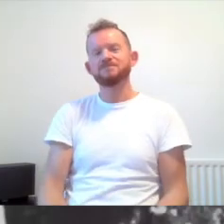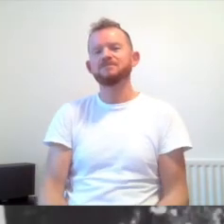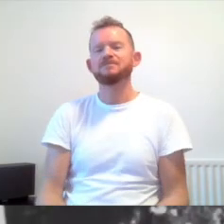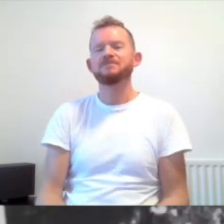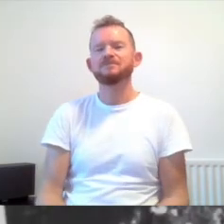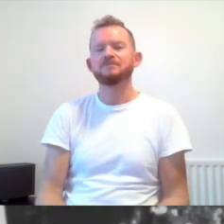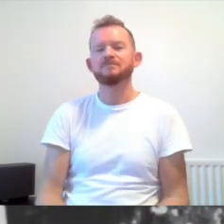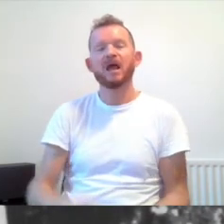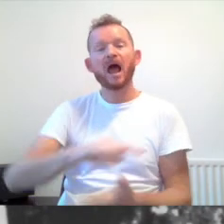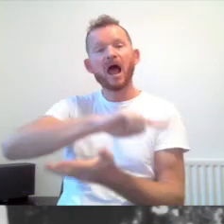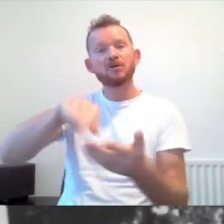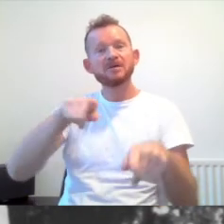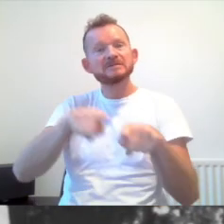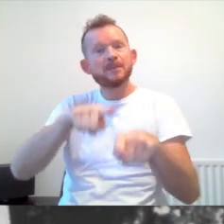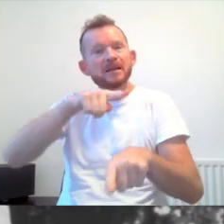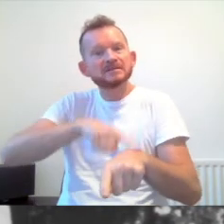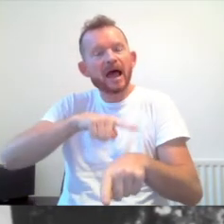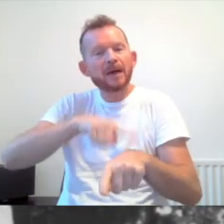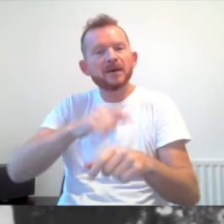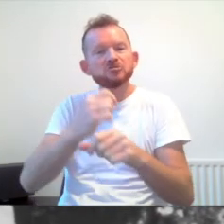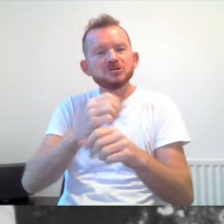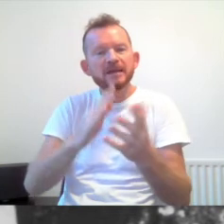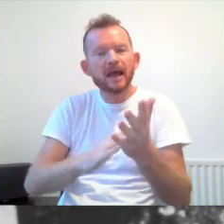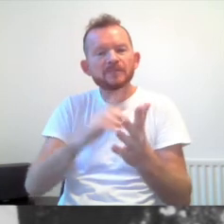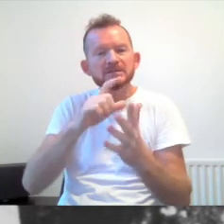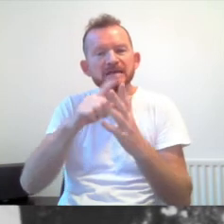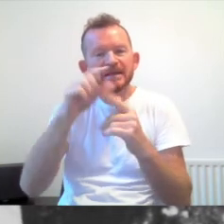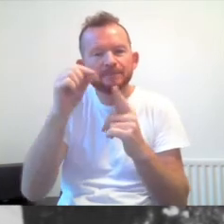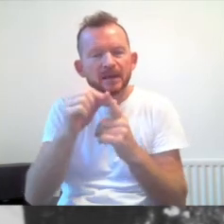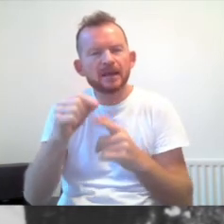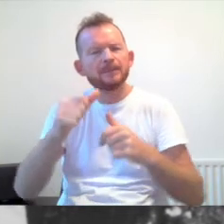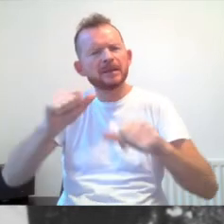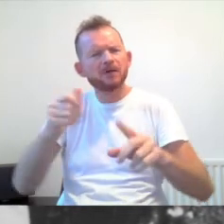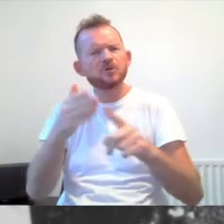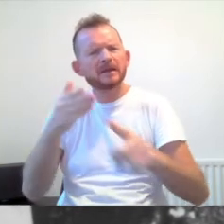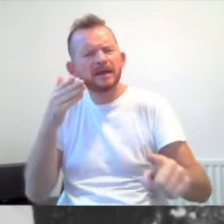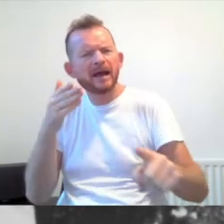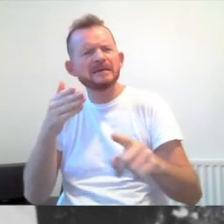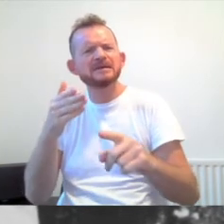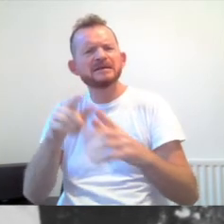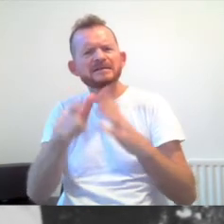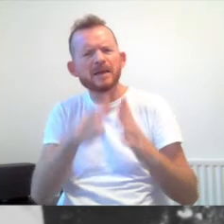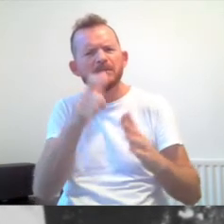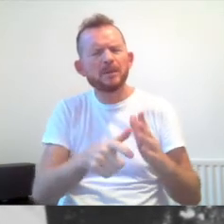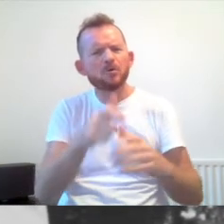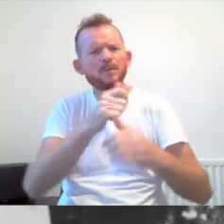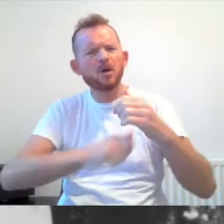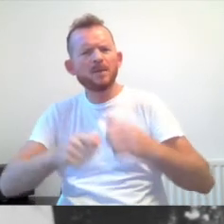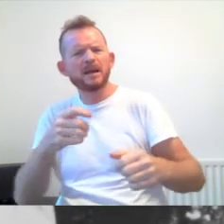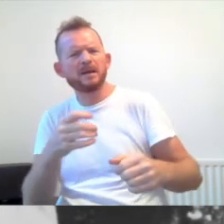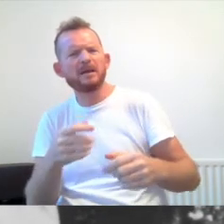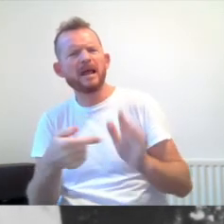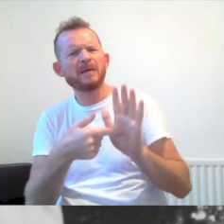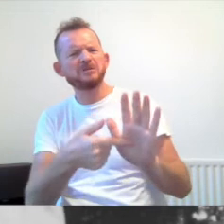Around a similar time, GMCDP began to recognise that disabled people were becoming images of pity on national